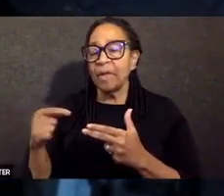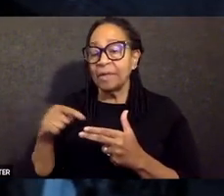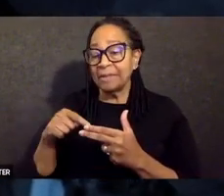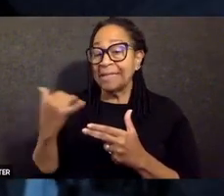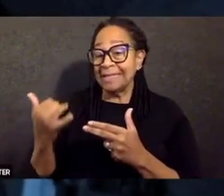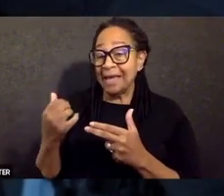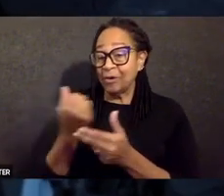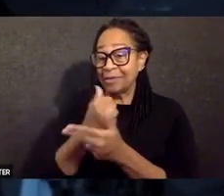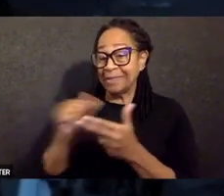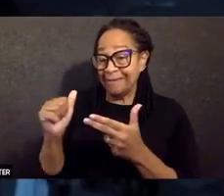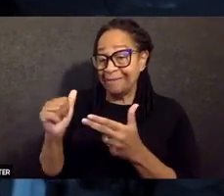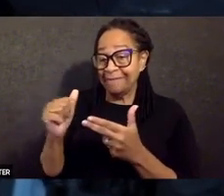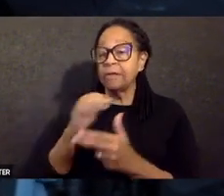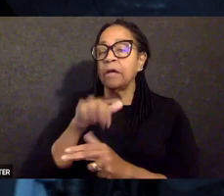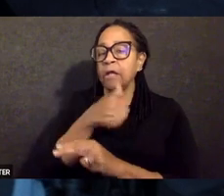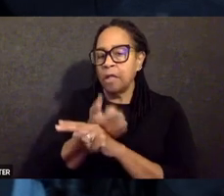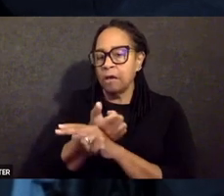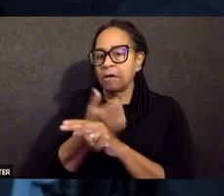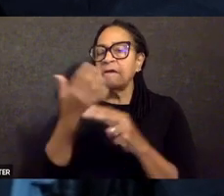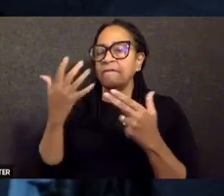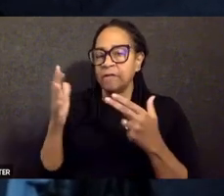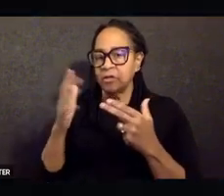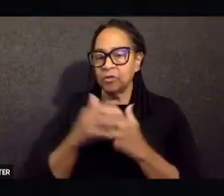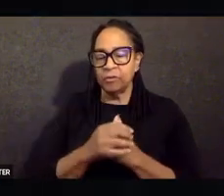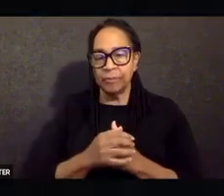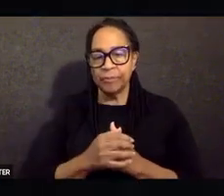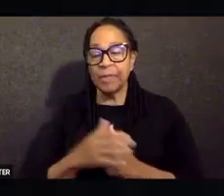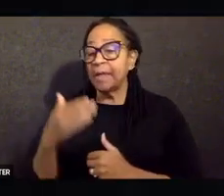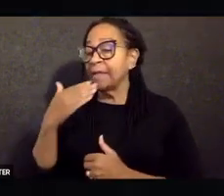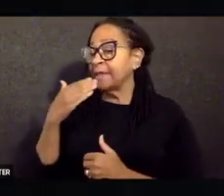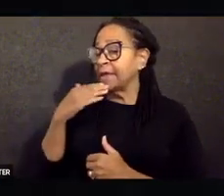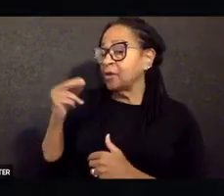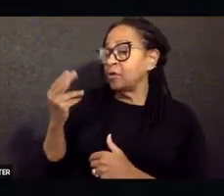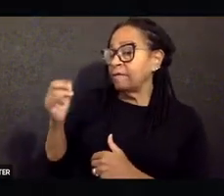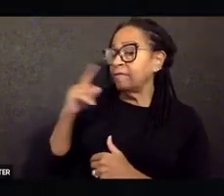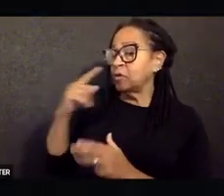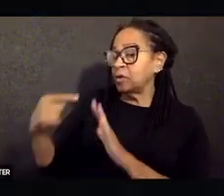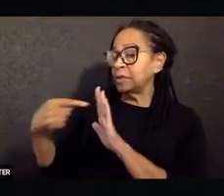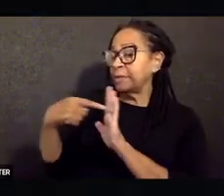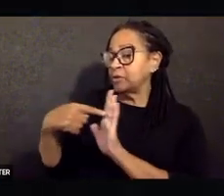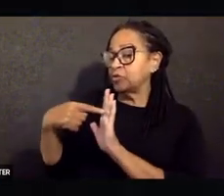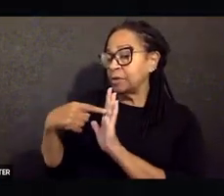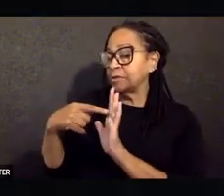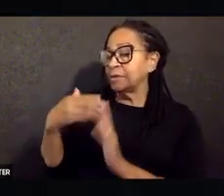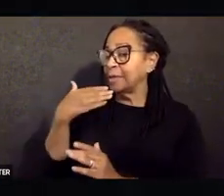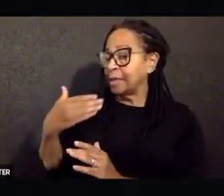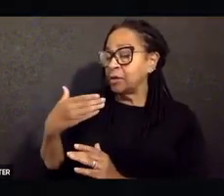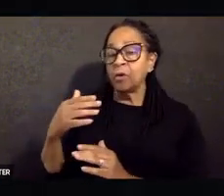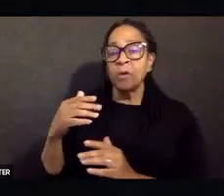Your pistol is now safe and locked. Thank you, Officer Huff for the demonstration.